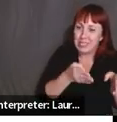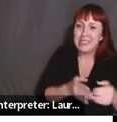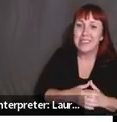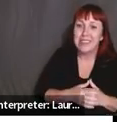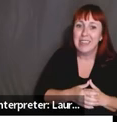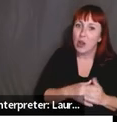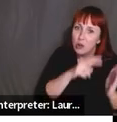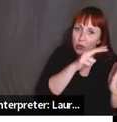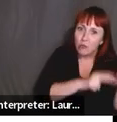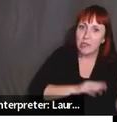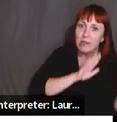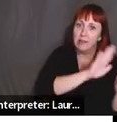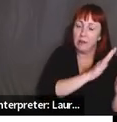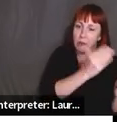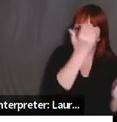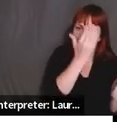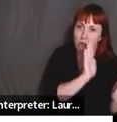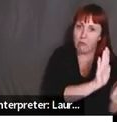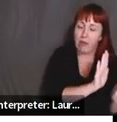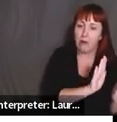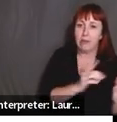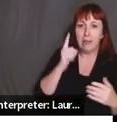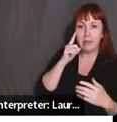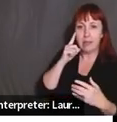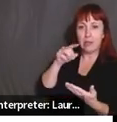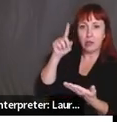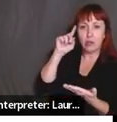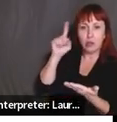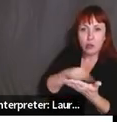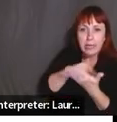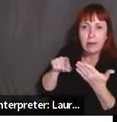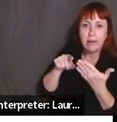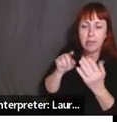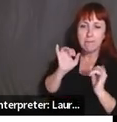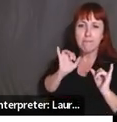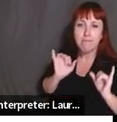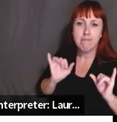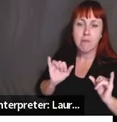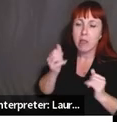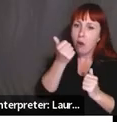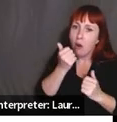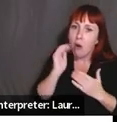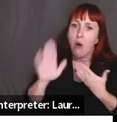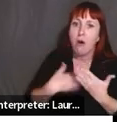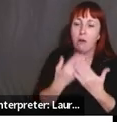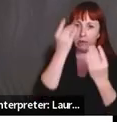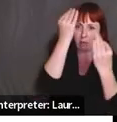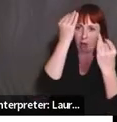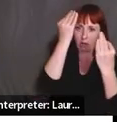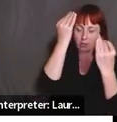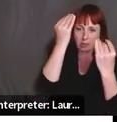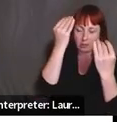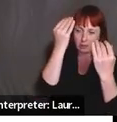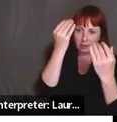to have students, um, think critically about anything, anything that causes your path,